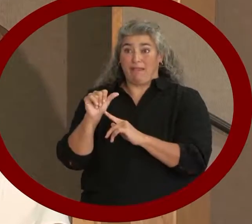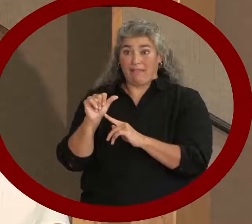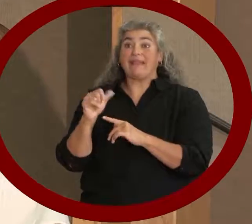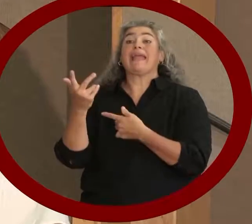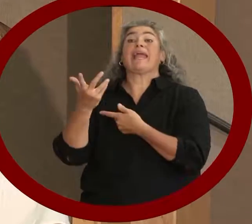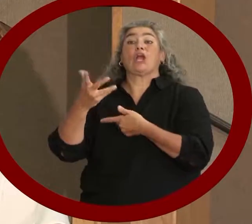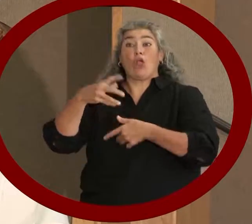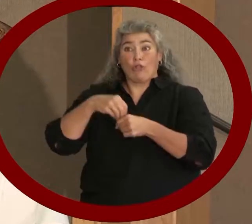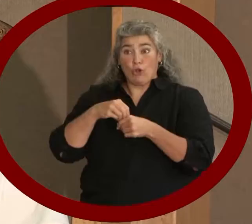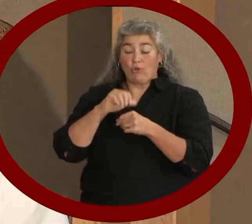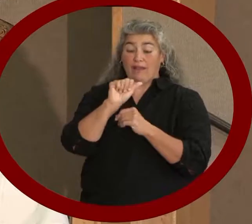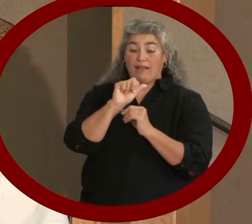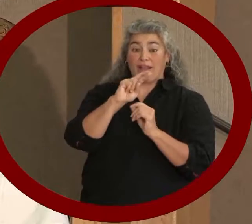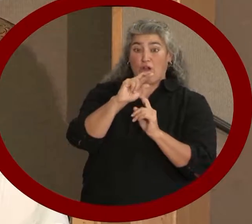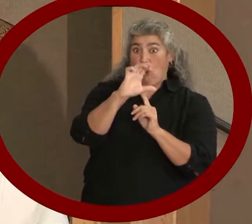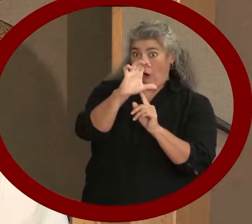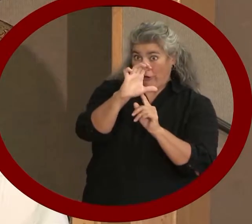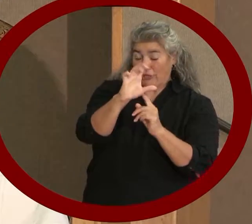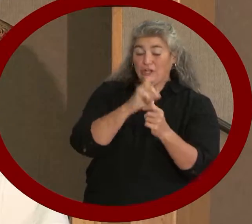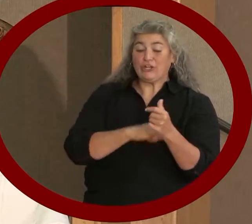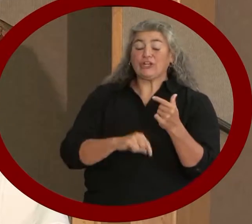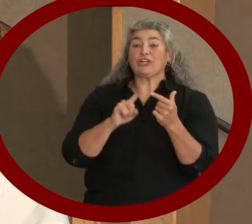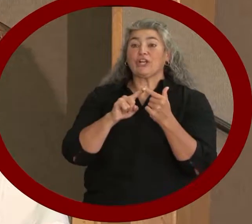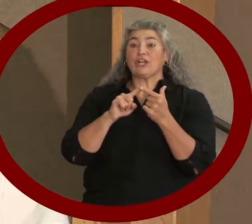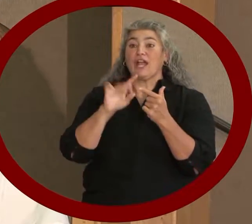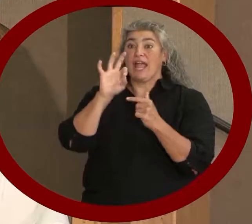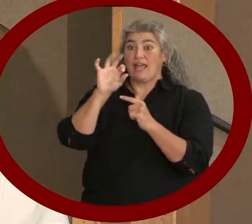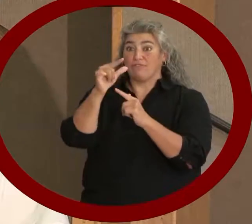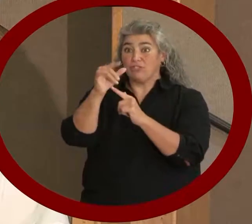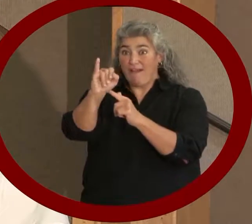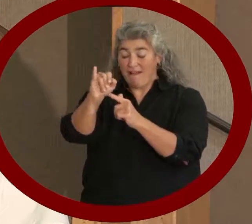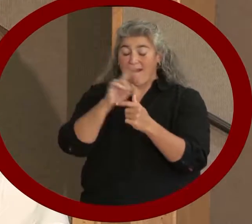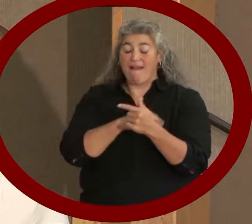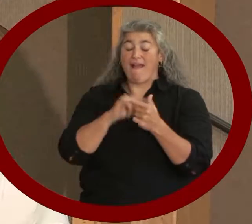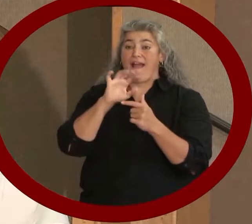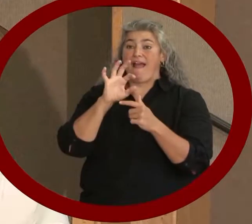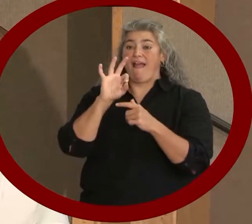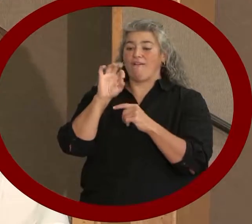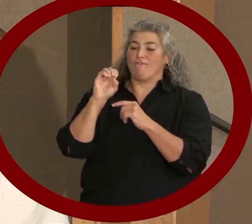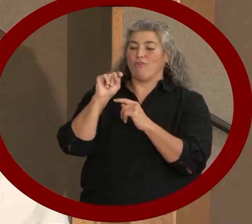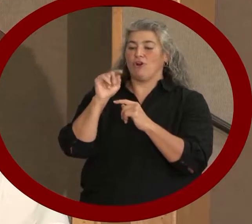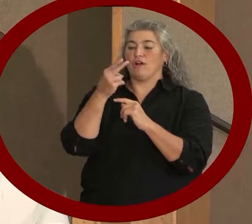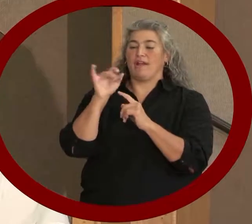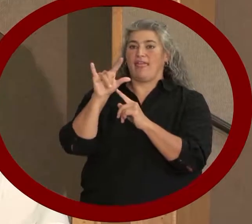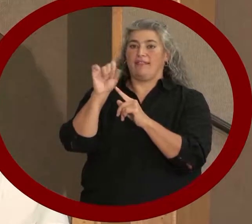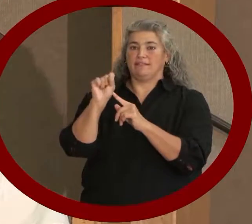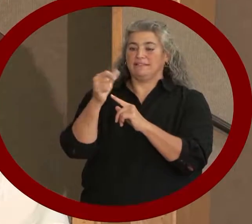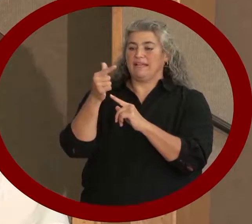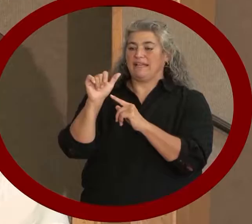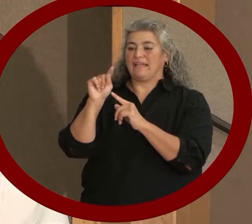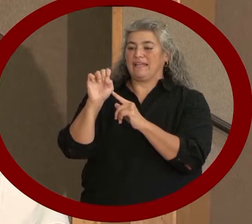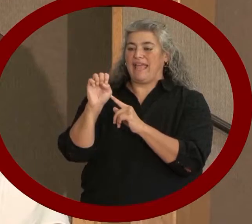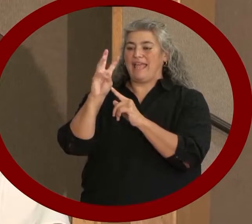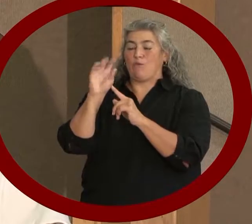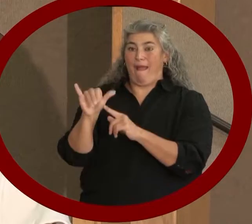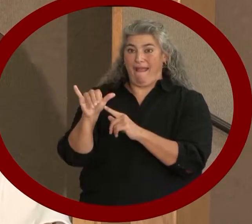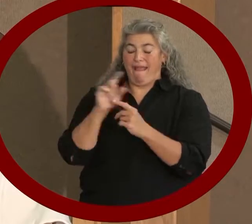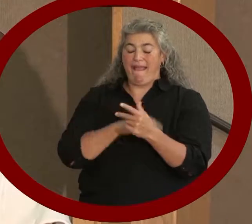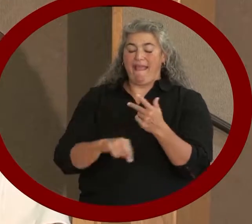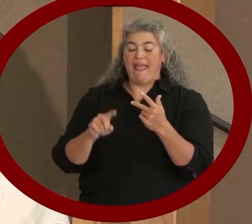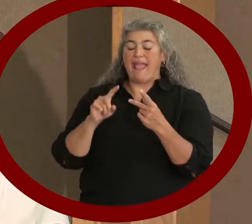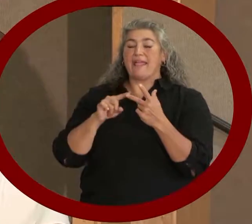the Arc of Larimer County, Foothills Gateway, the National MS Society, the Center for